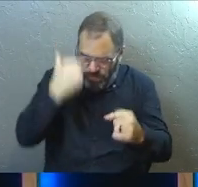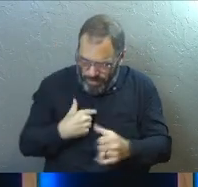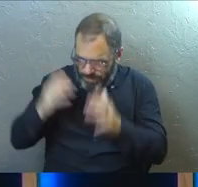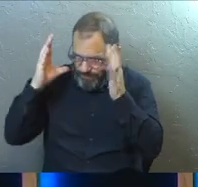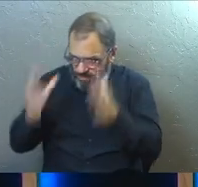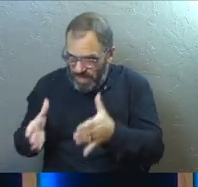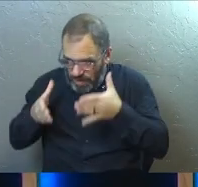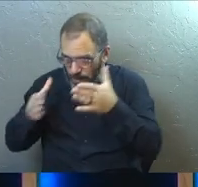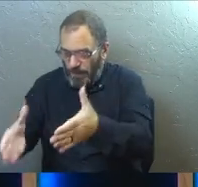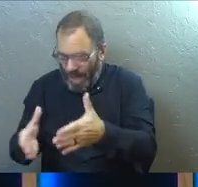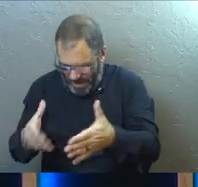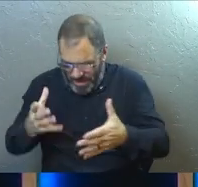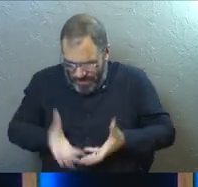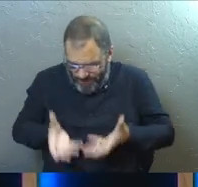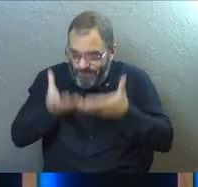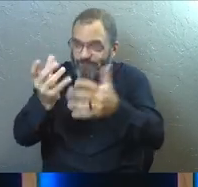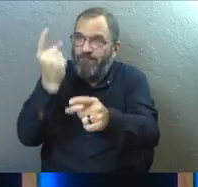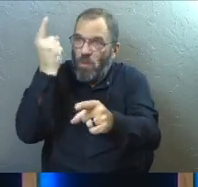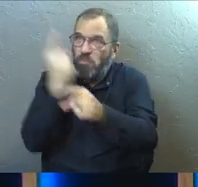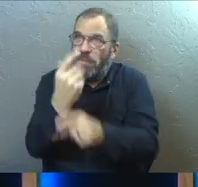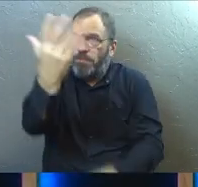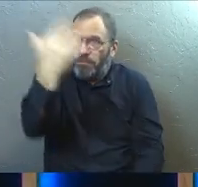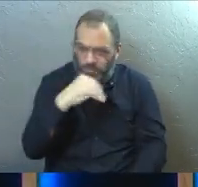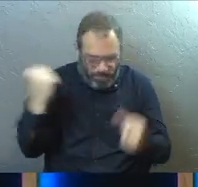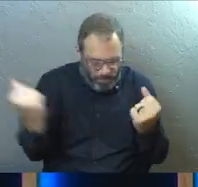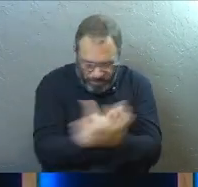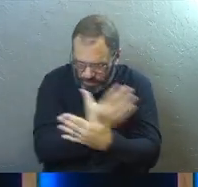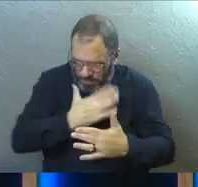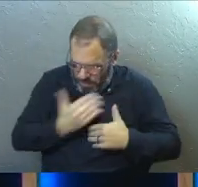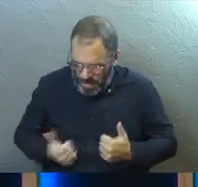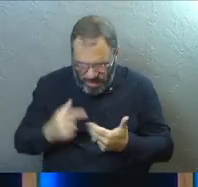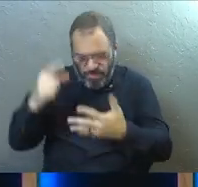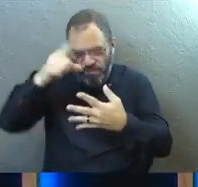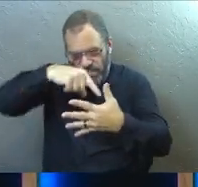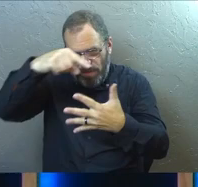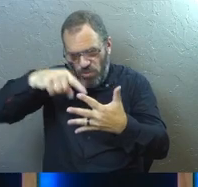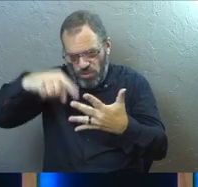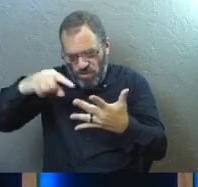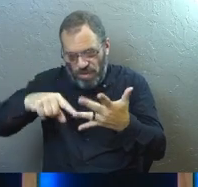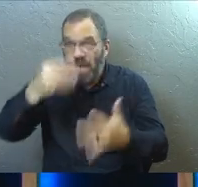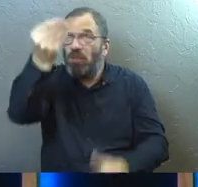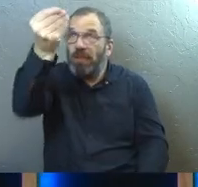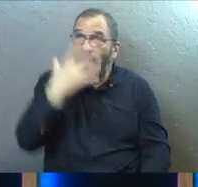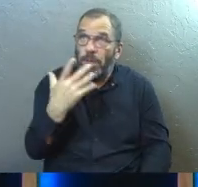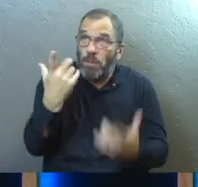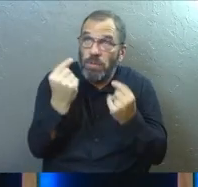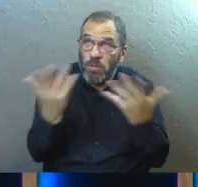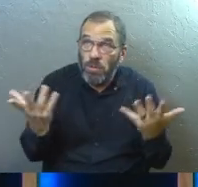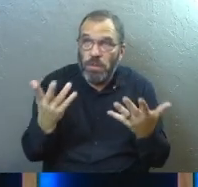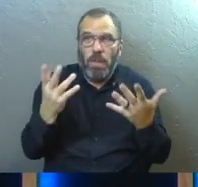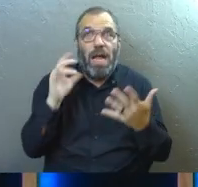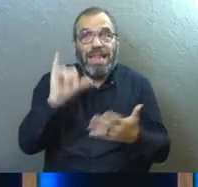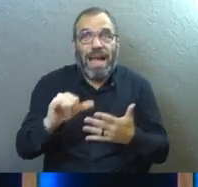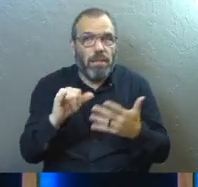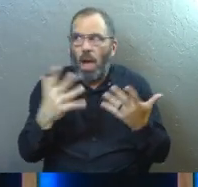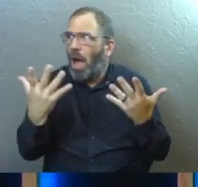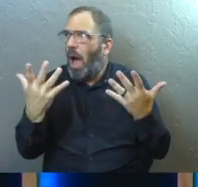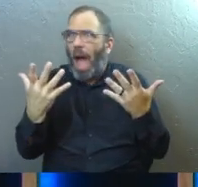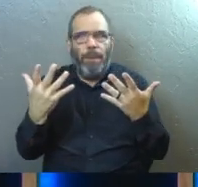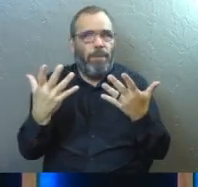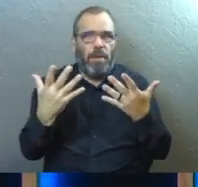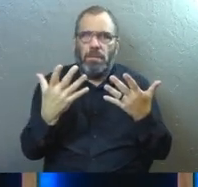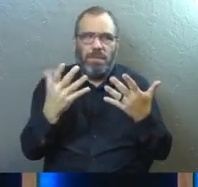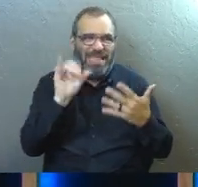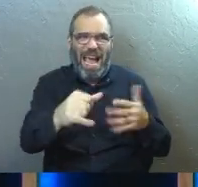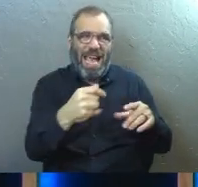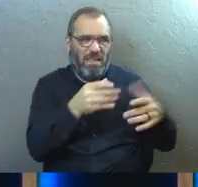to give him the right to come into every single one of those things and tell me what to do, which is totally anti